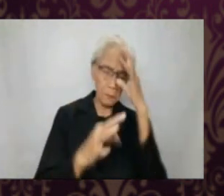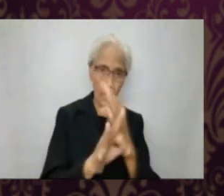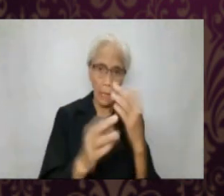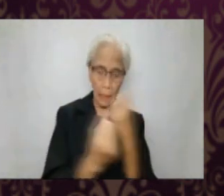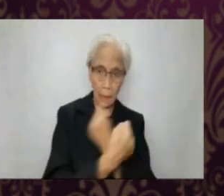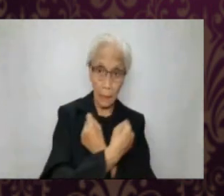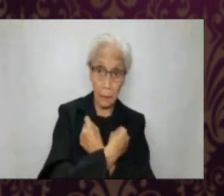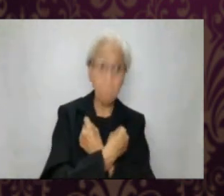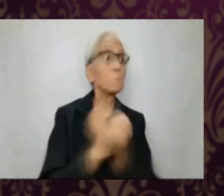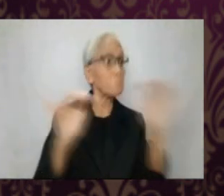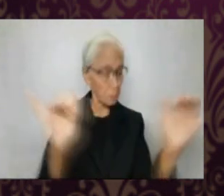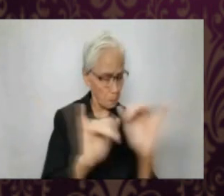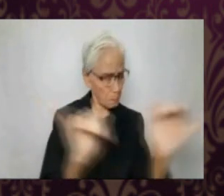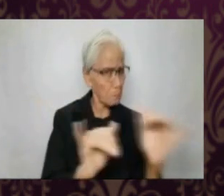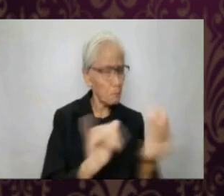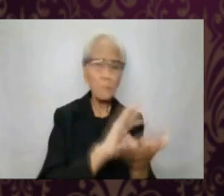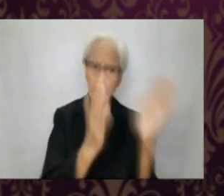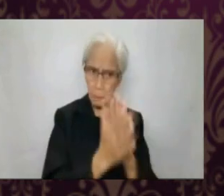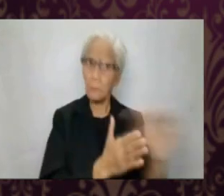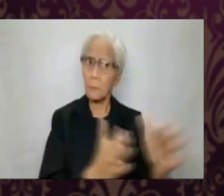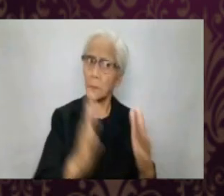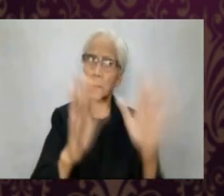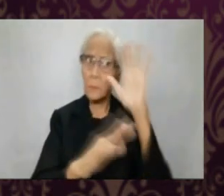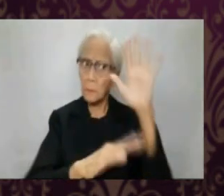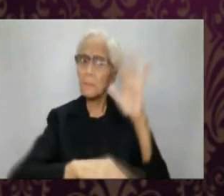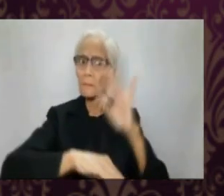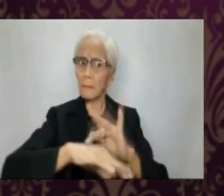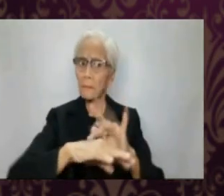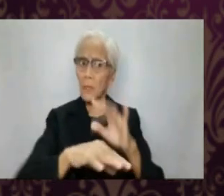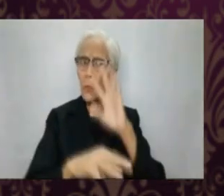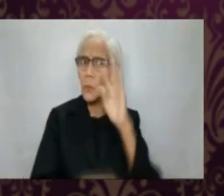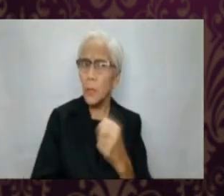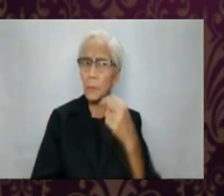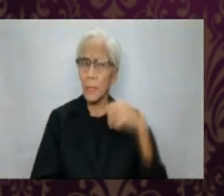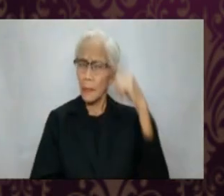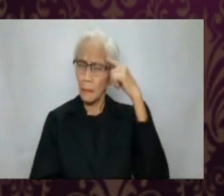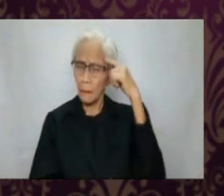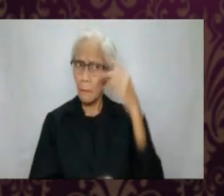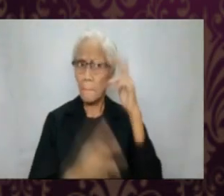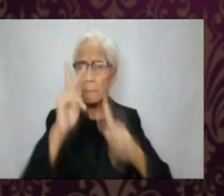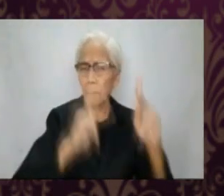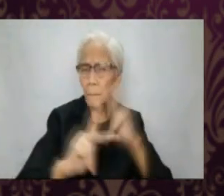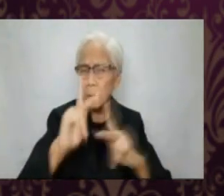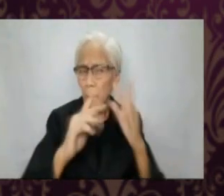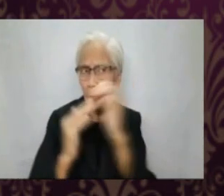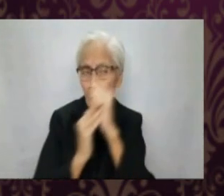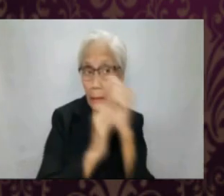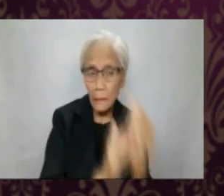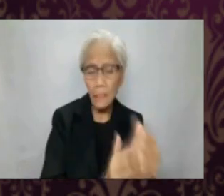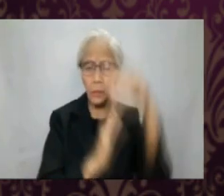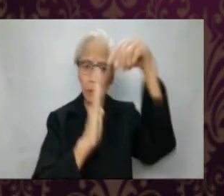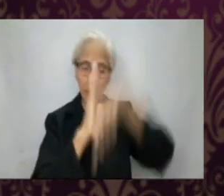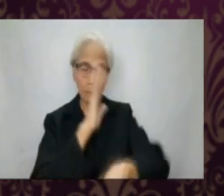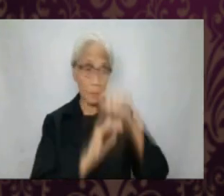me with so much faith and love? We also become instruments of His touch when we think of the